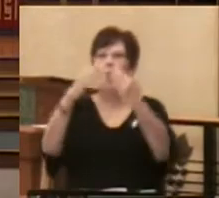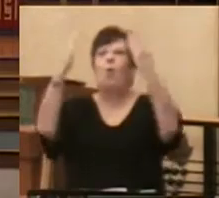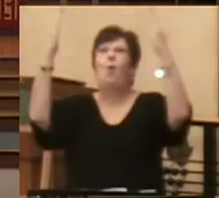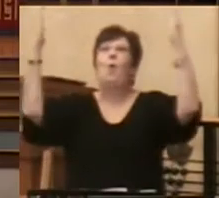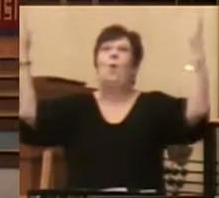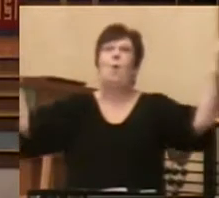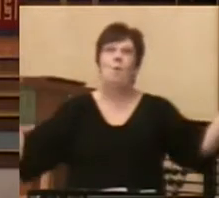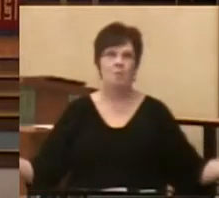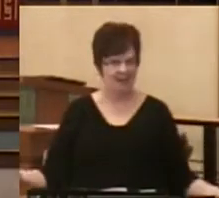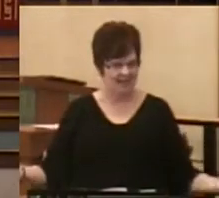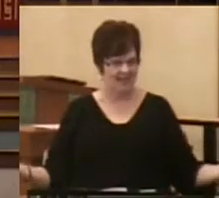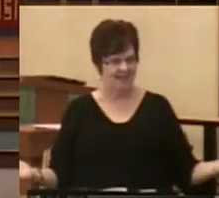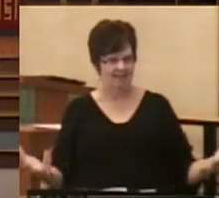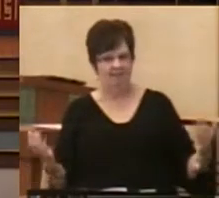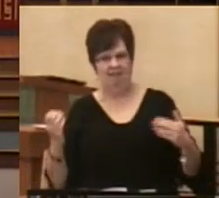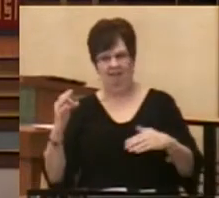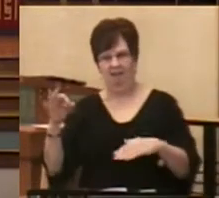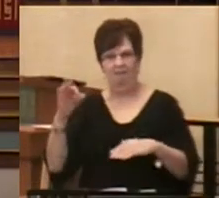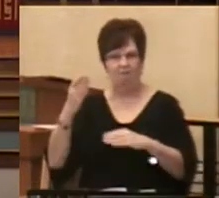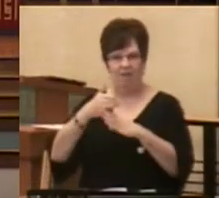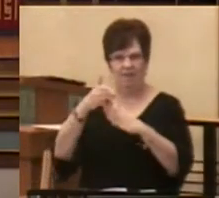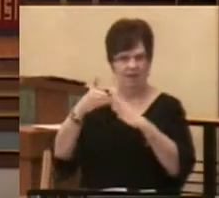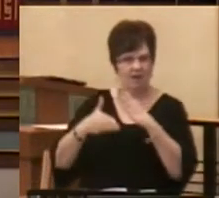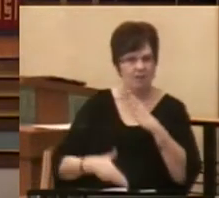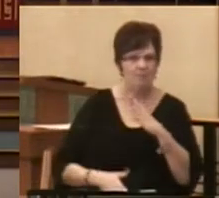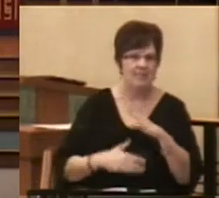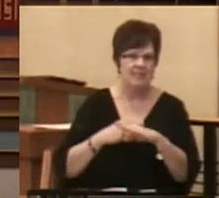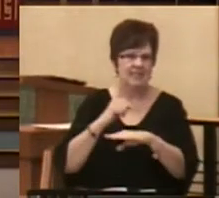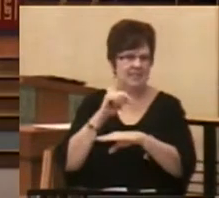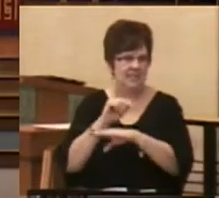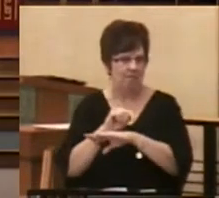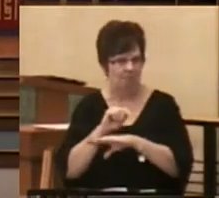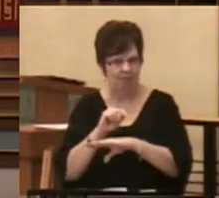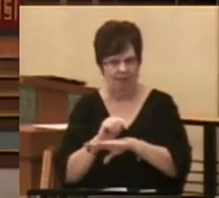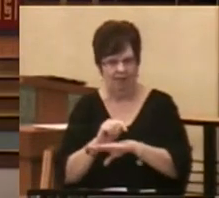opening of the completed temple.